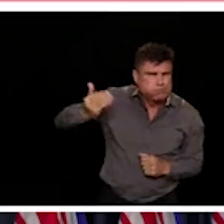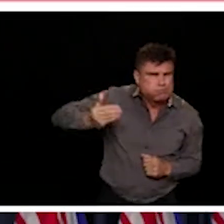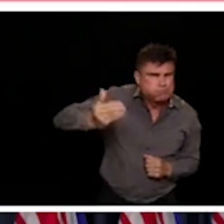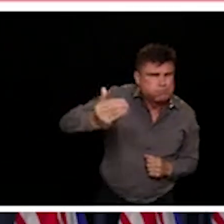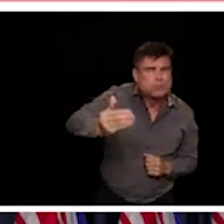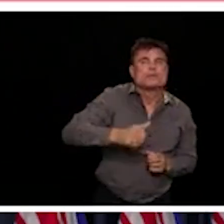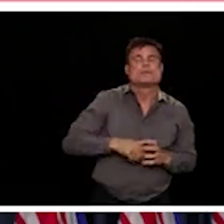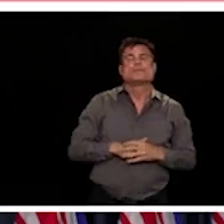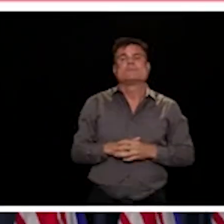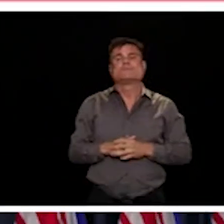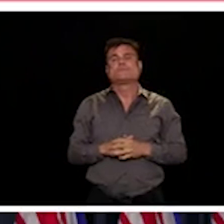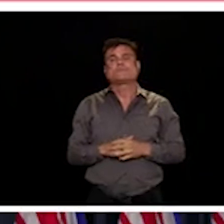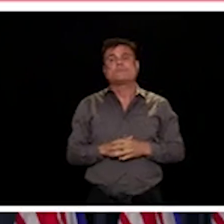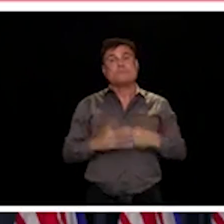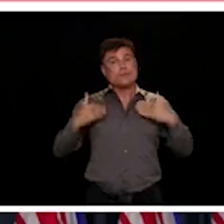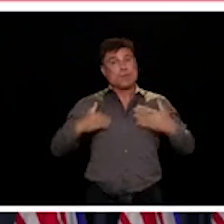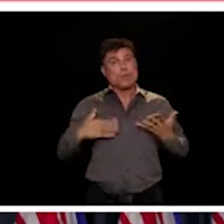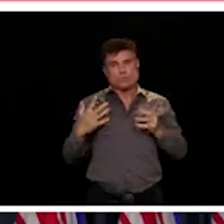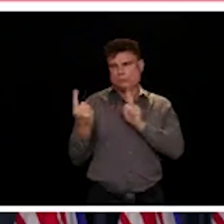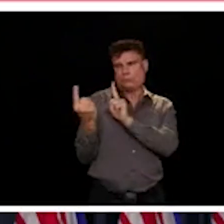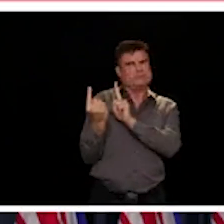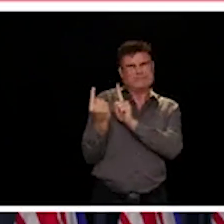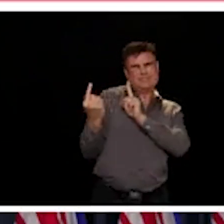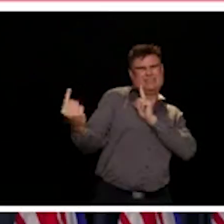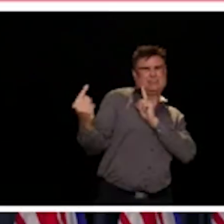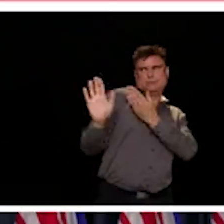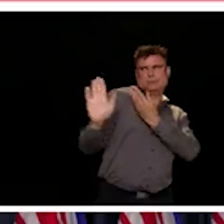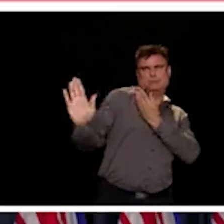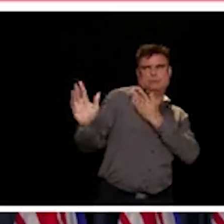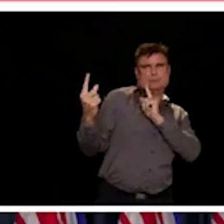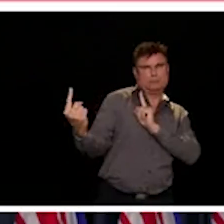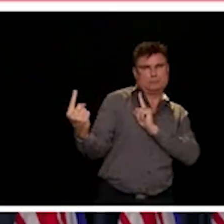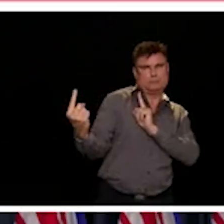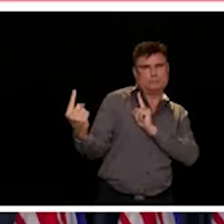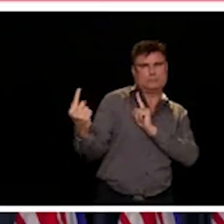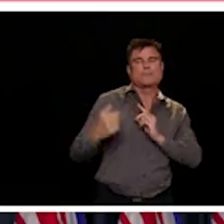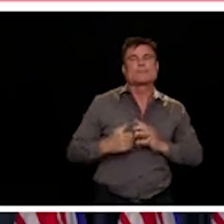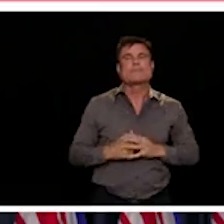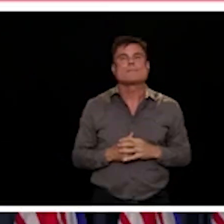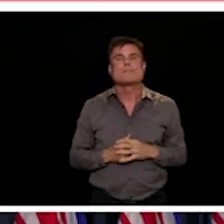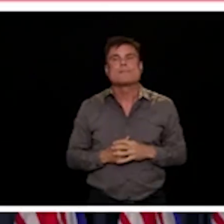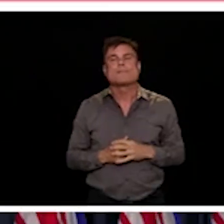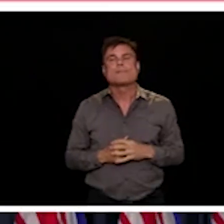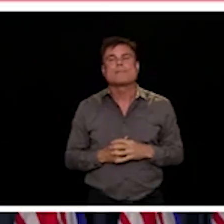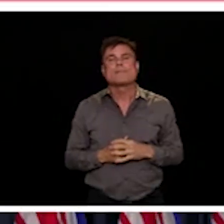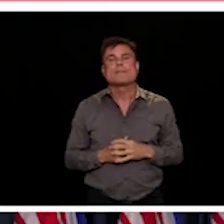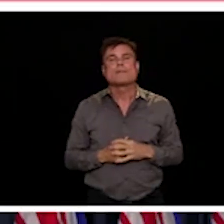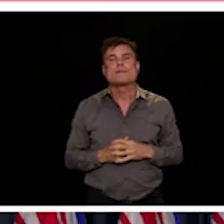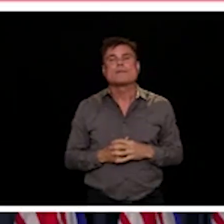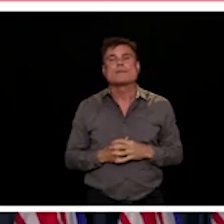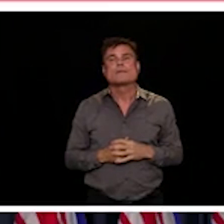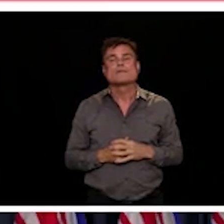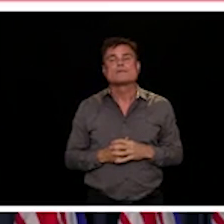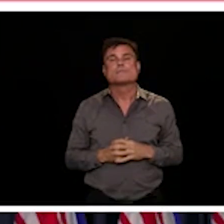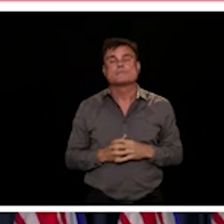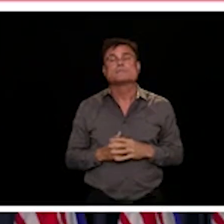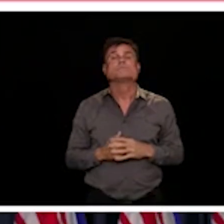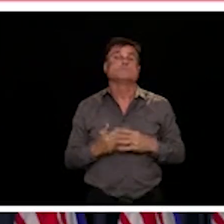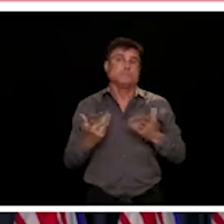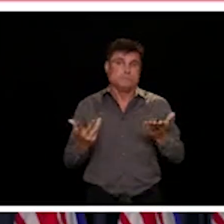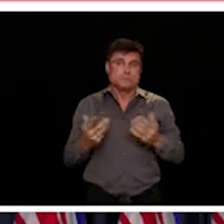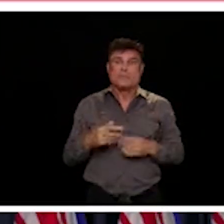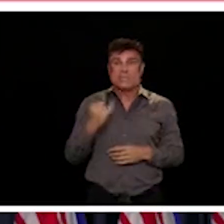within that safe distance. A non-medical mask is also part of what we can do when we can't always consistently